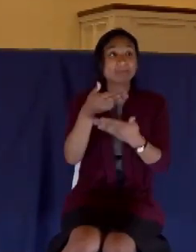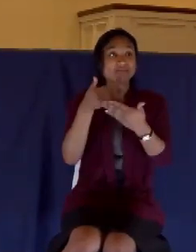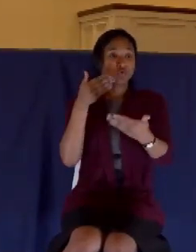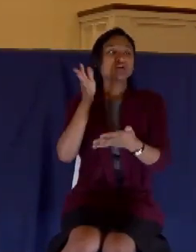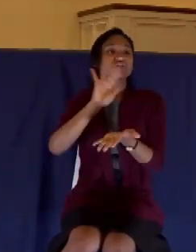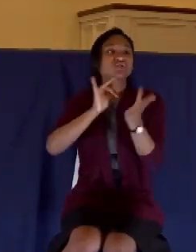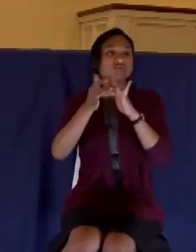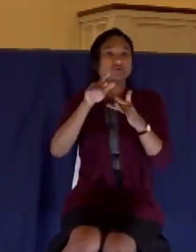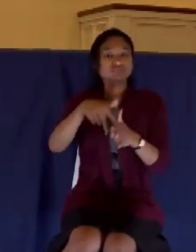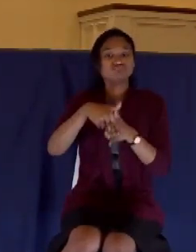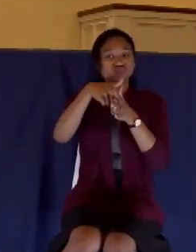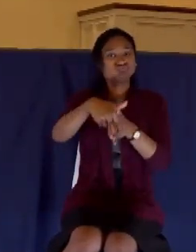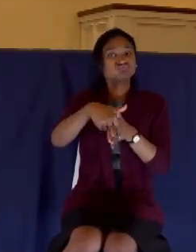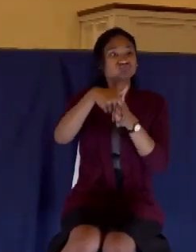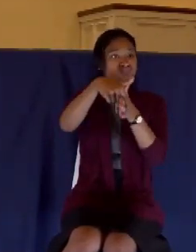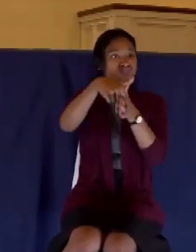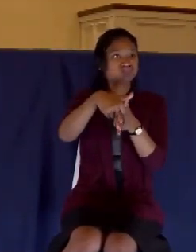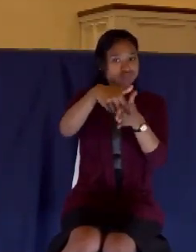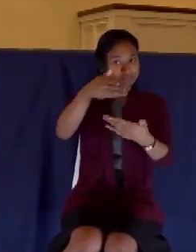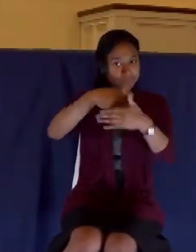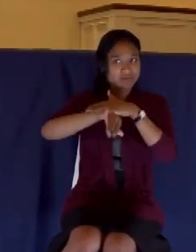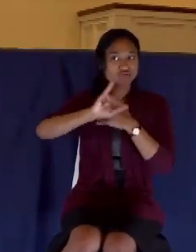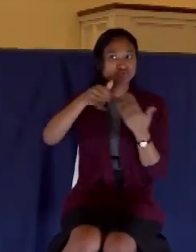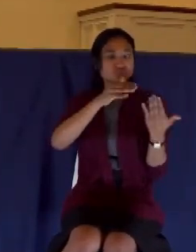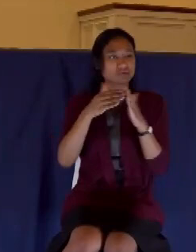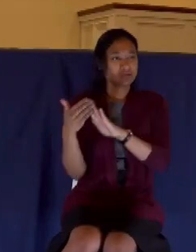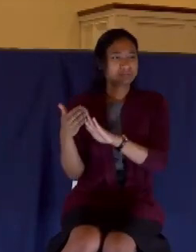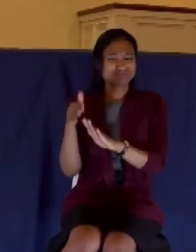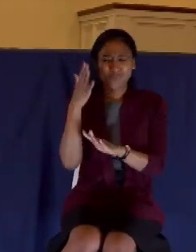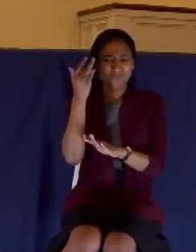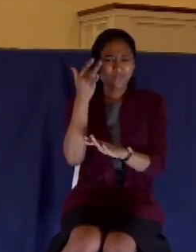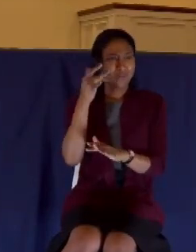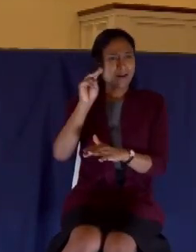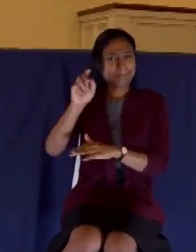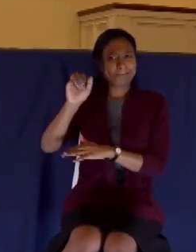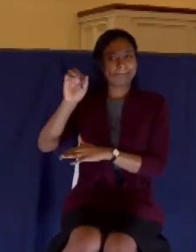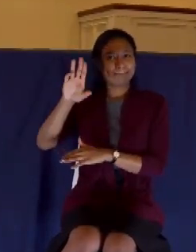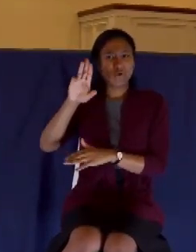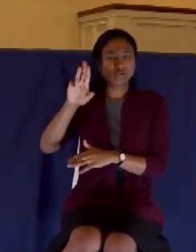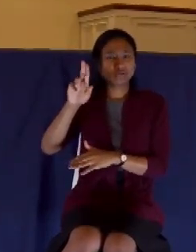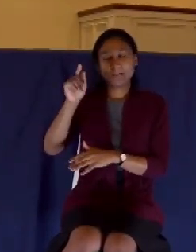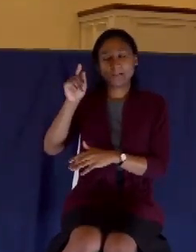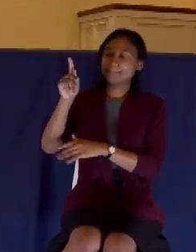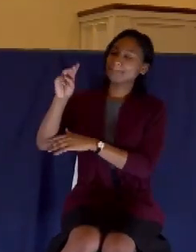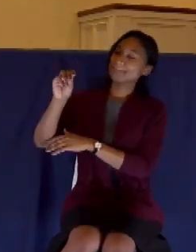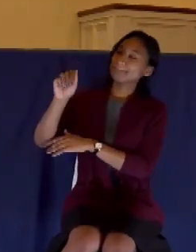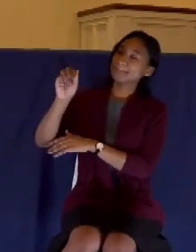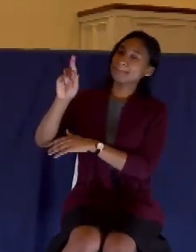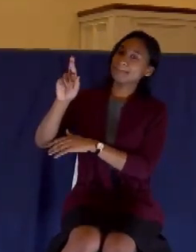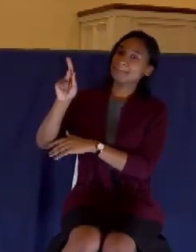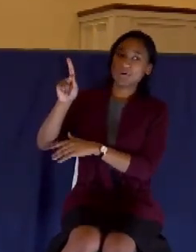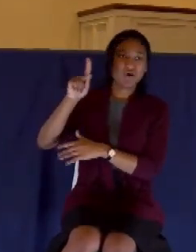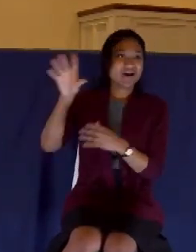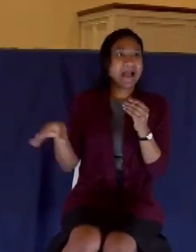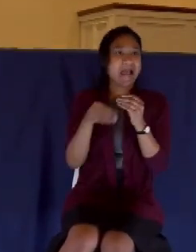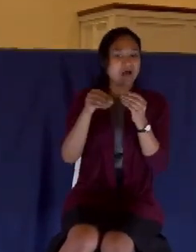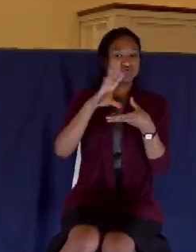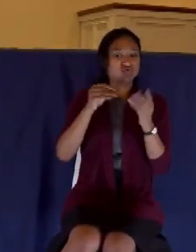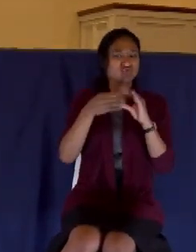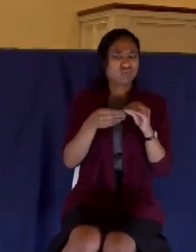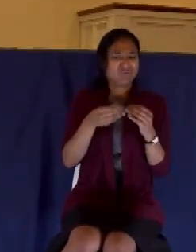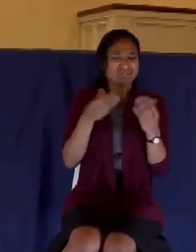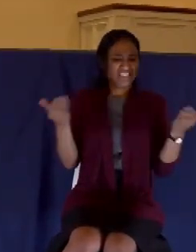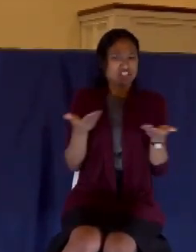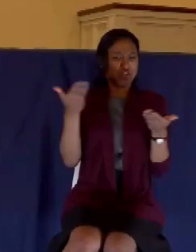Why does Mark place it here? Why does he slip this narrative in here? And again, this is on purpose for him because he wants us to see the